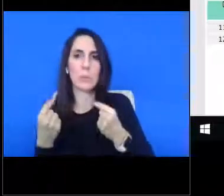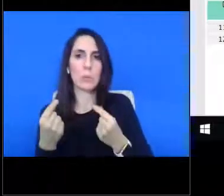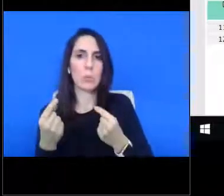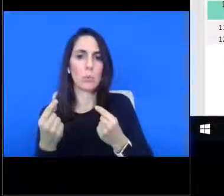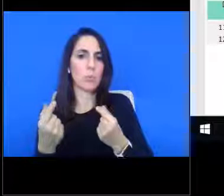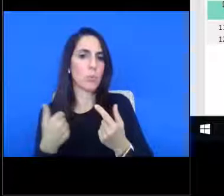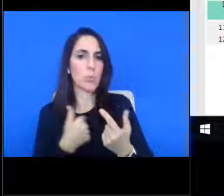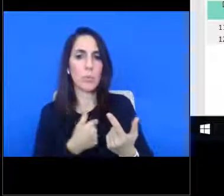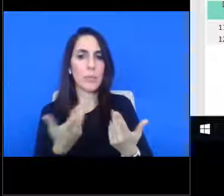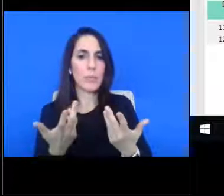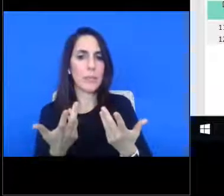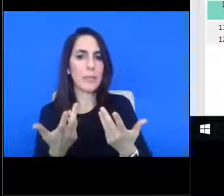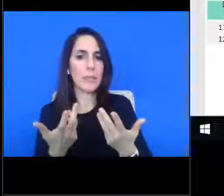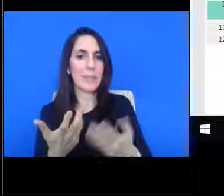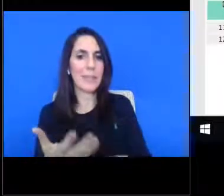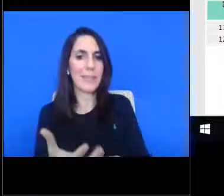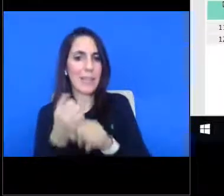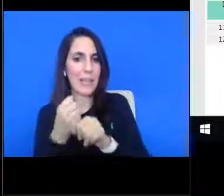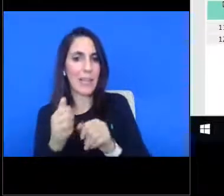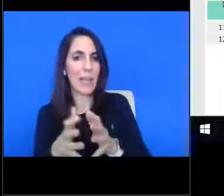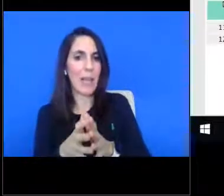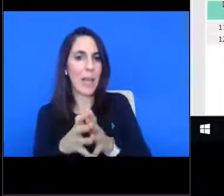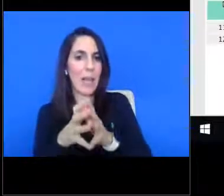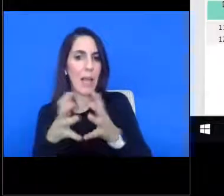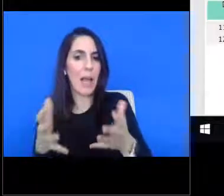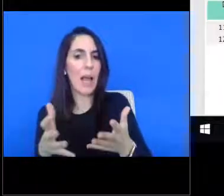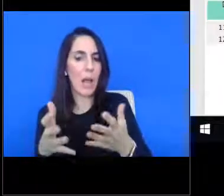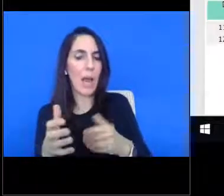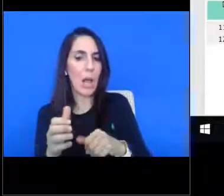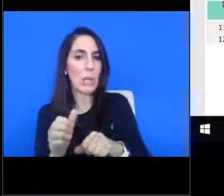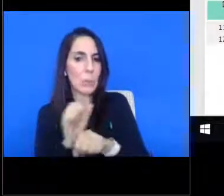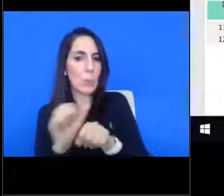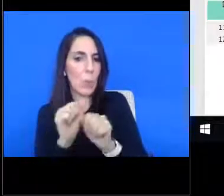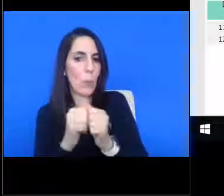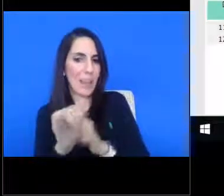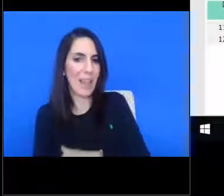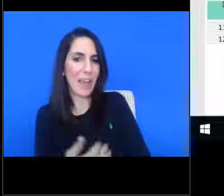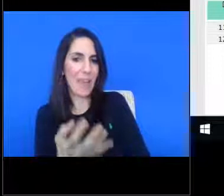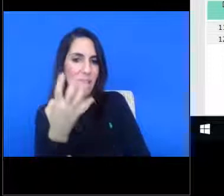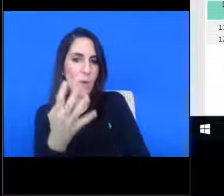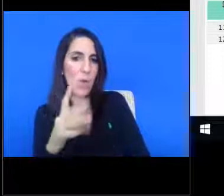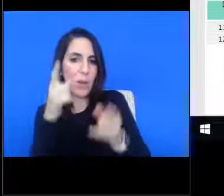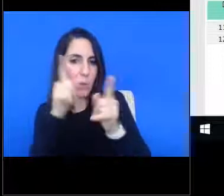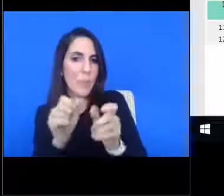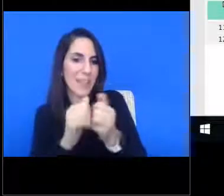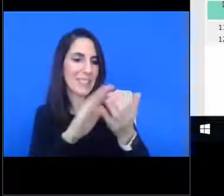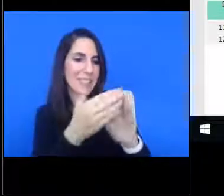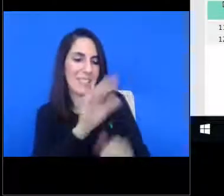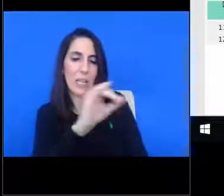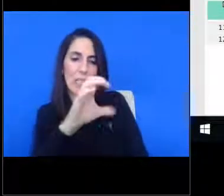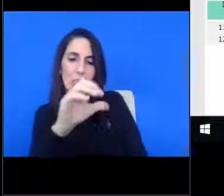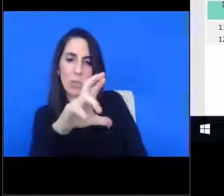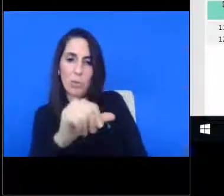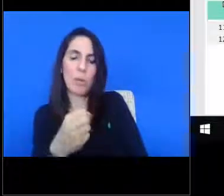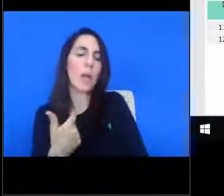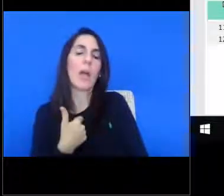know, we've obviously got a lot to bite off here with these, these four agreements, but with the city and the CRA. And so we've